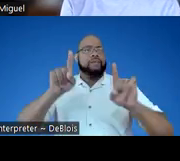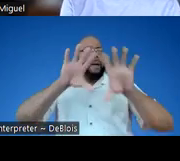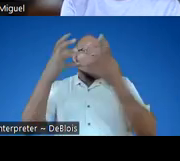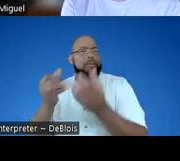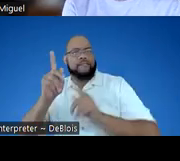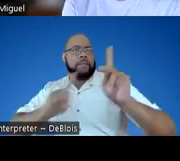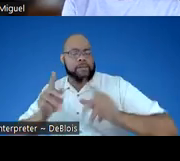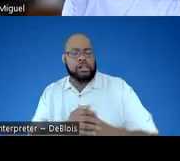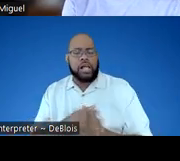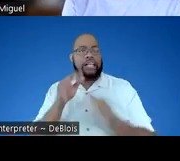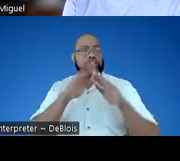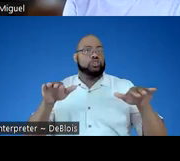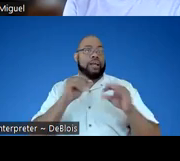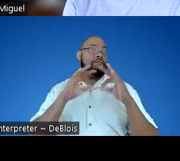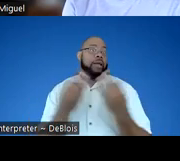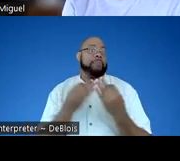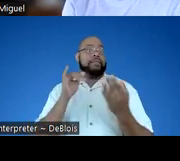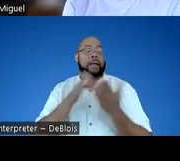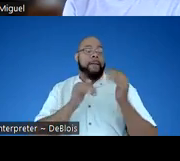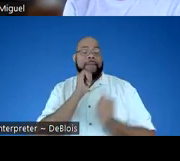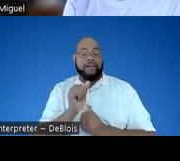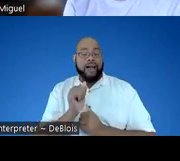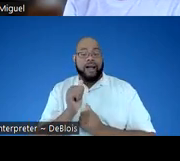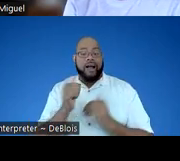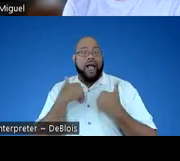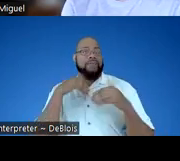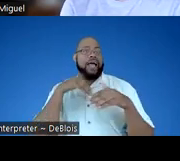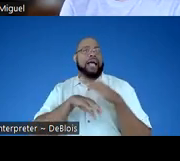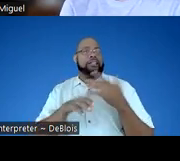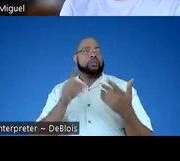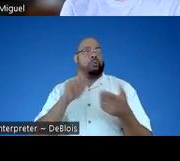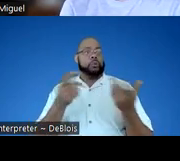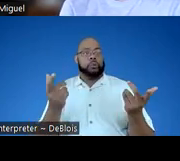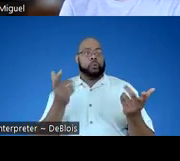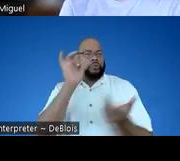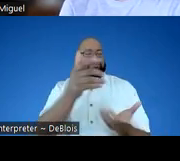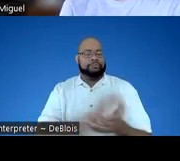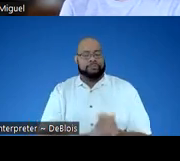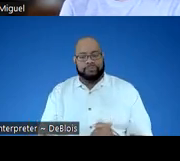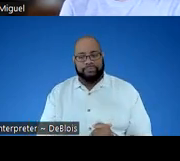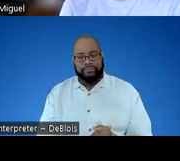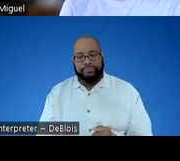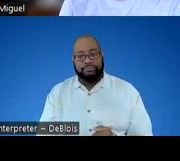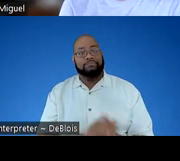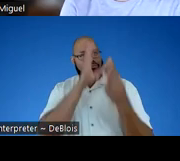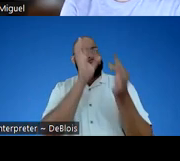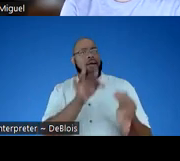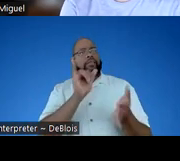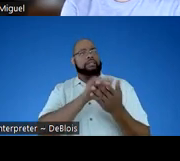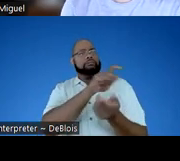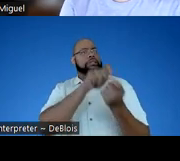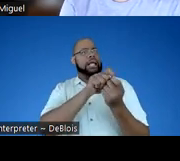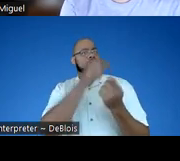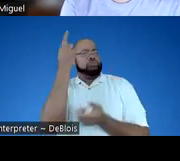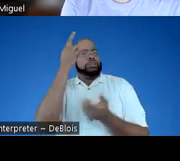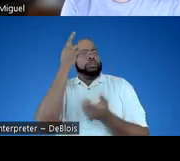people and children and families that may not have access to this. Yeah, absolutely. And that's exactly the